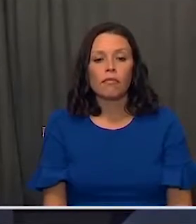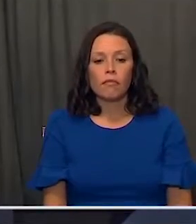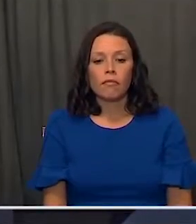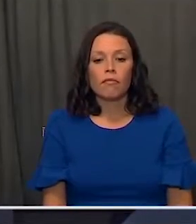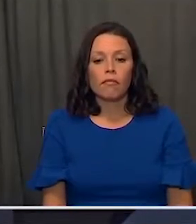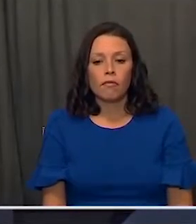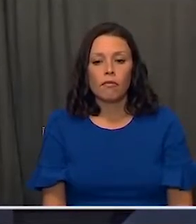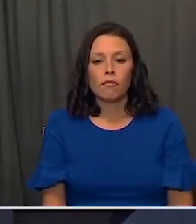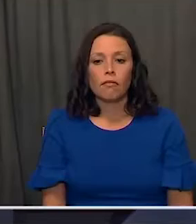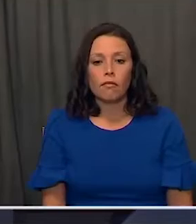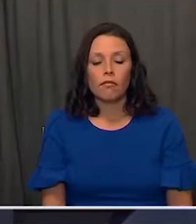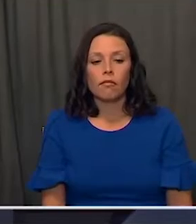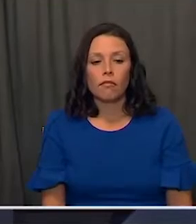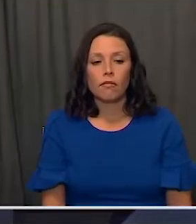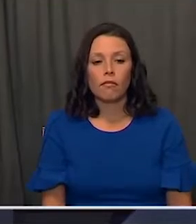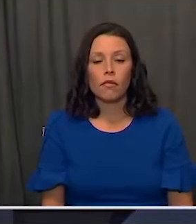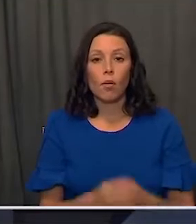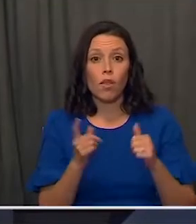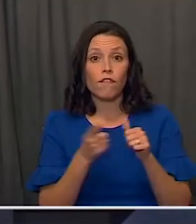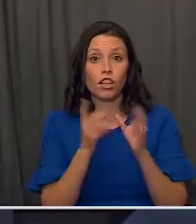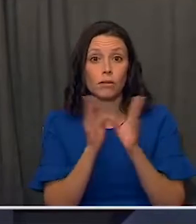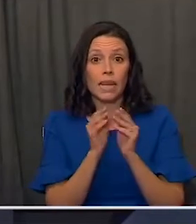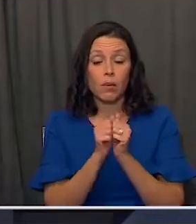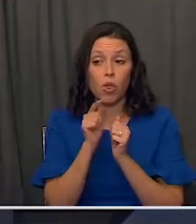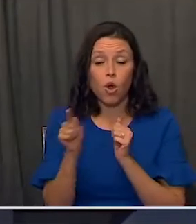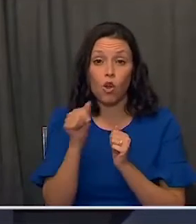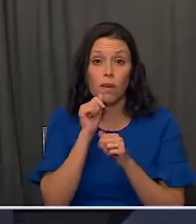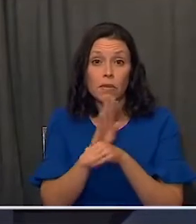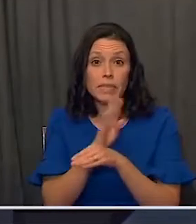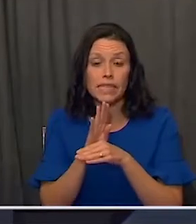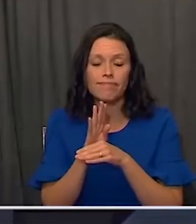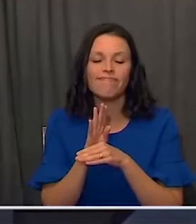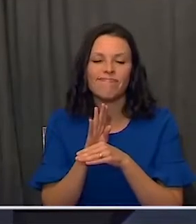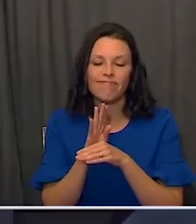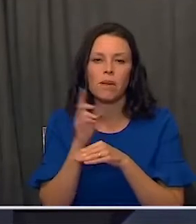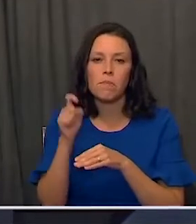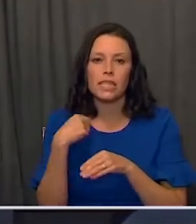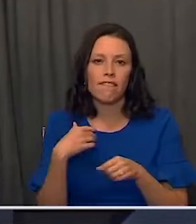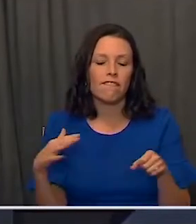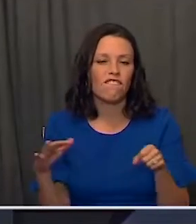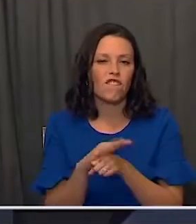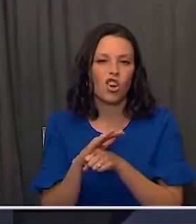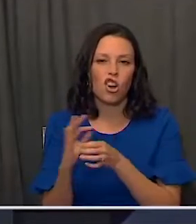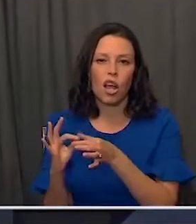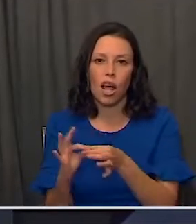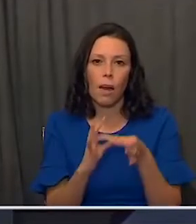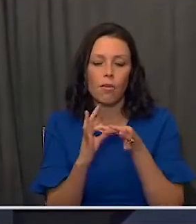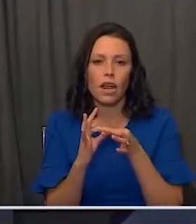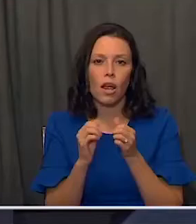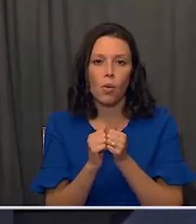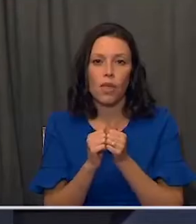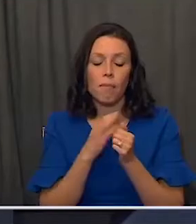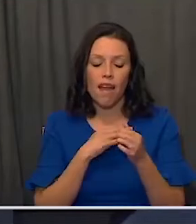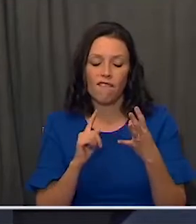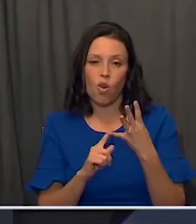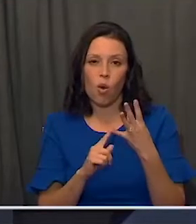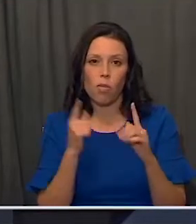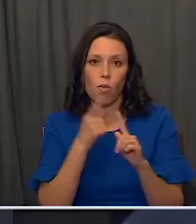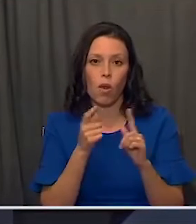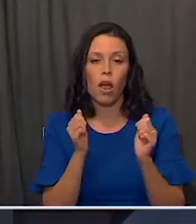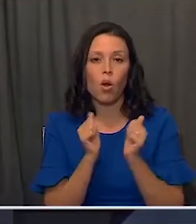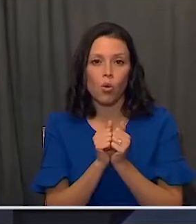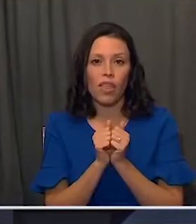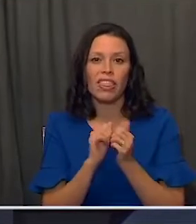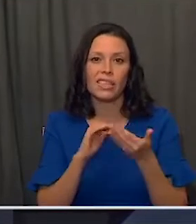following our initial meetings with industry that we had to have full collaboration, to my fourth point, with the